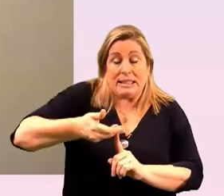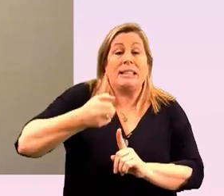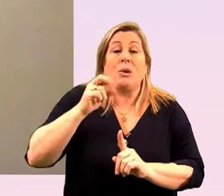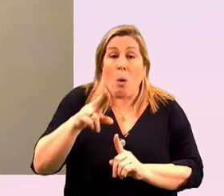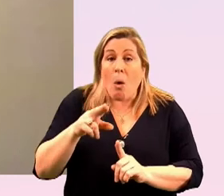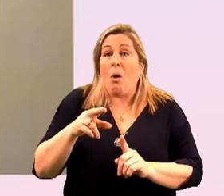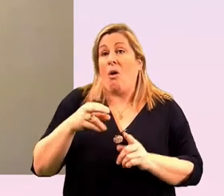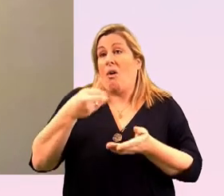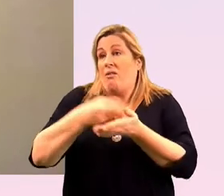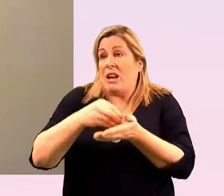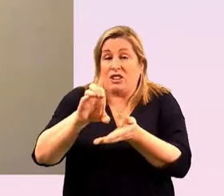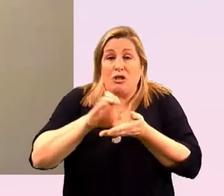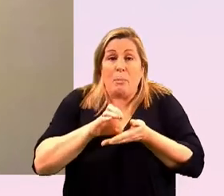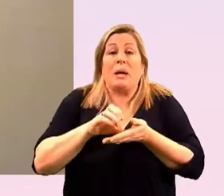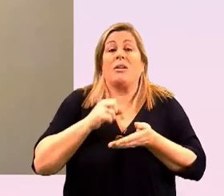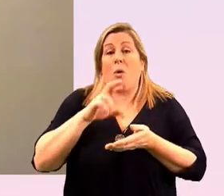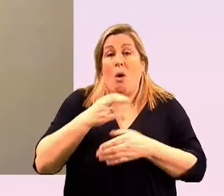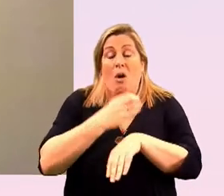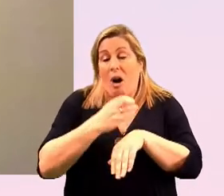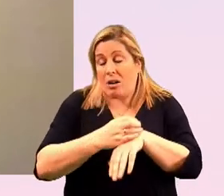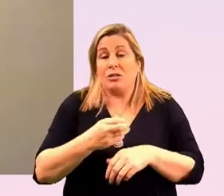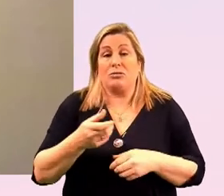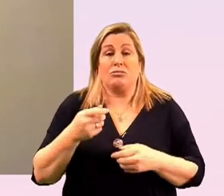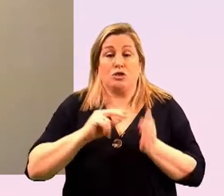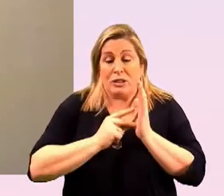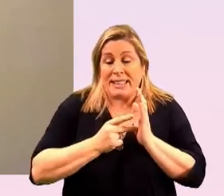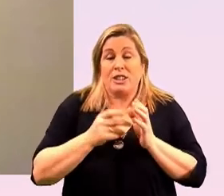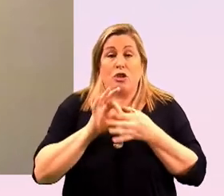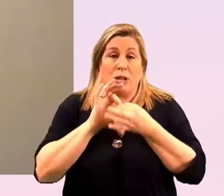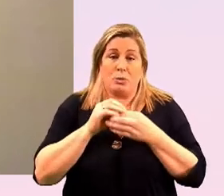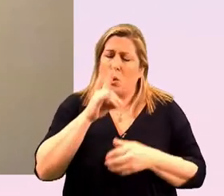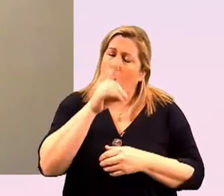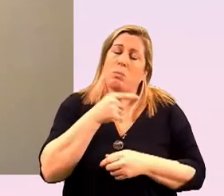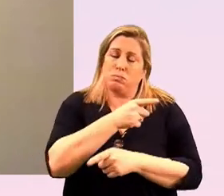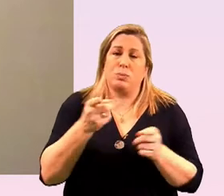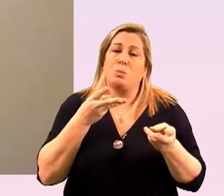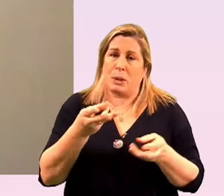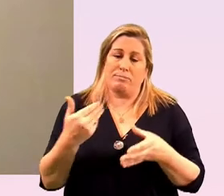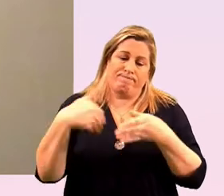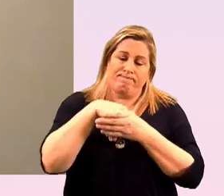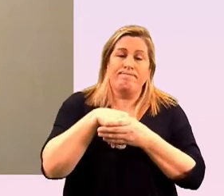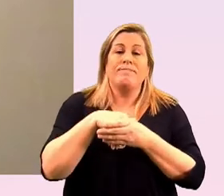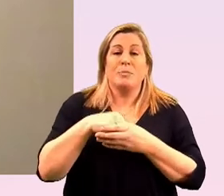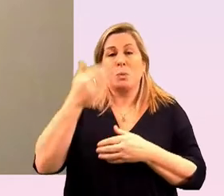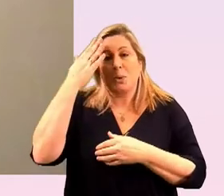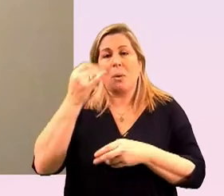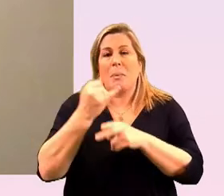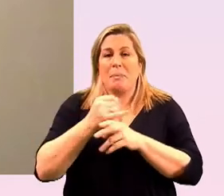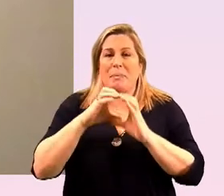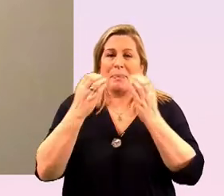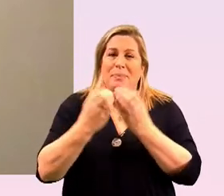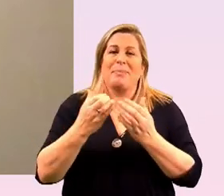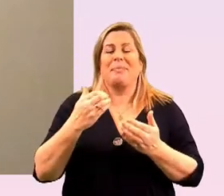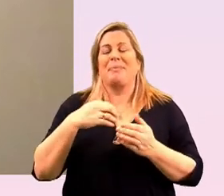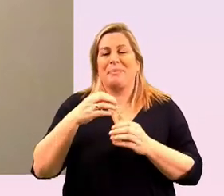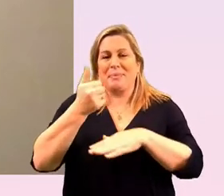and whether it's an ongoing strategic relationships we really hope that you'll come with us what we do know in community foundation no matter